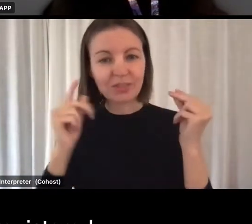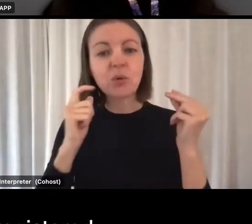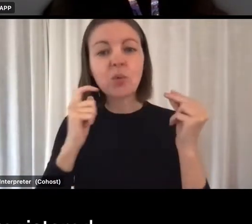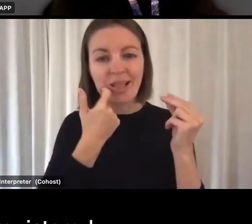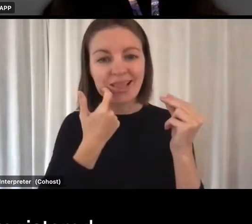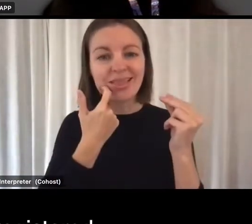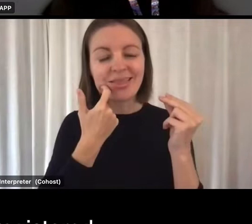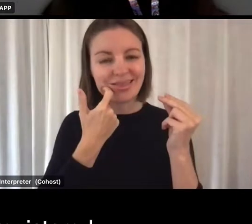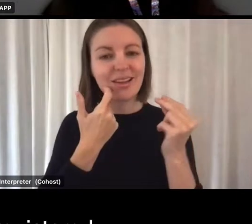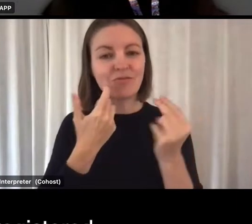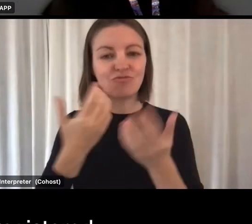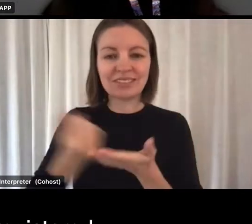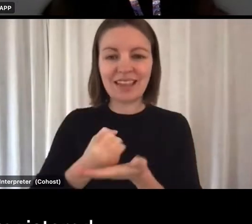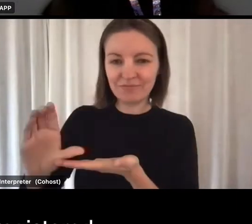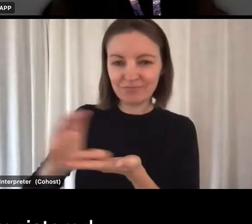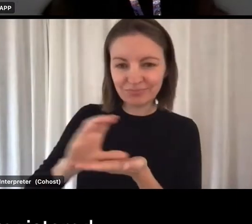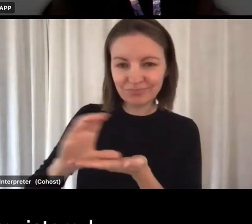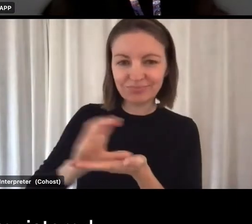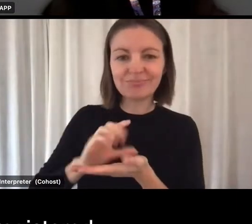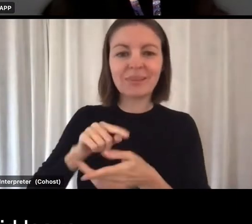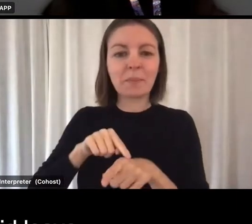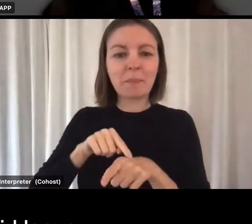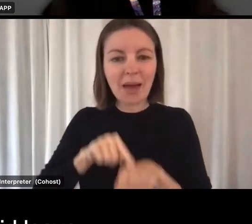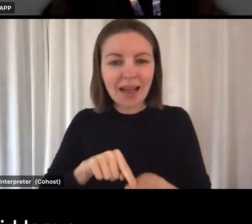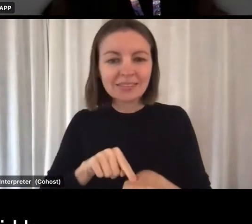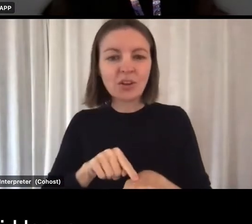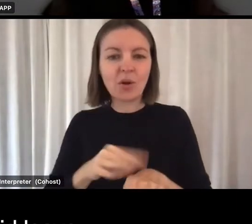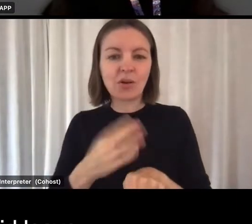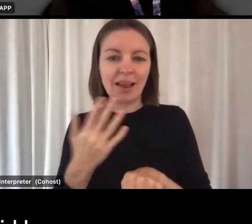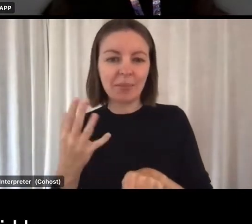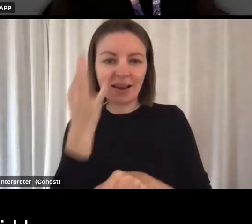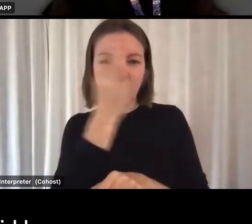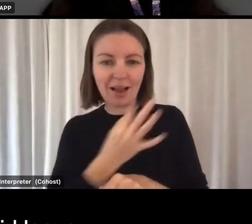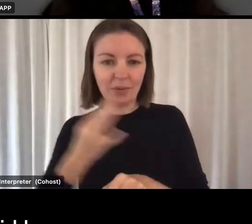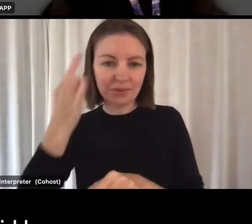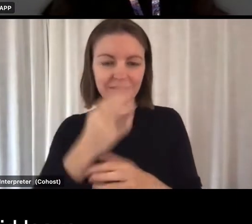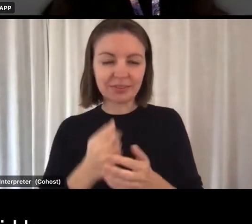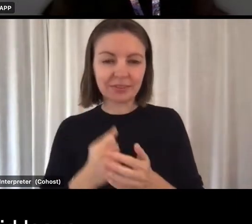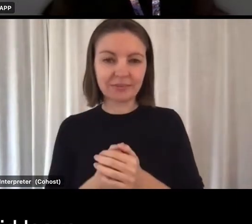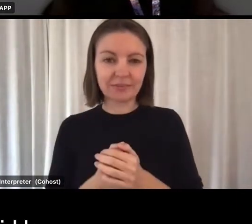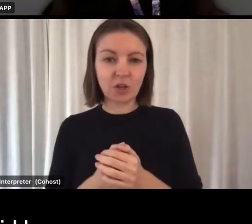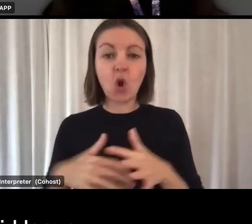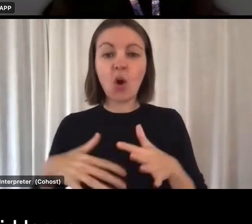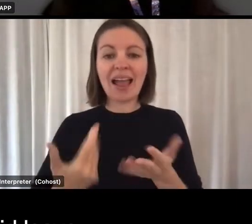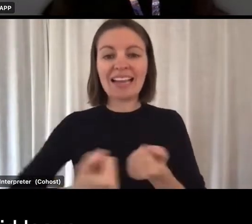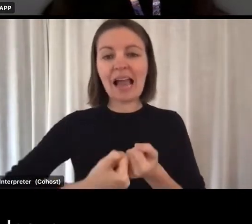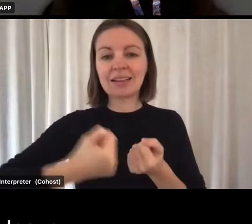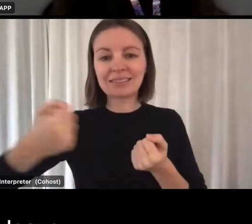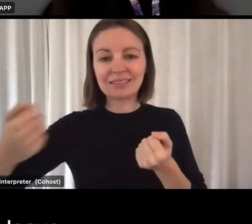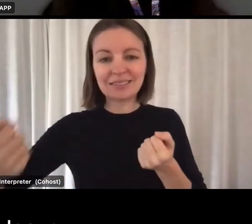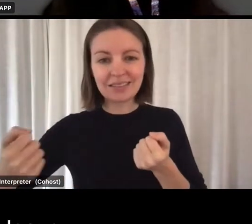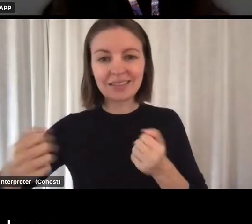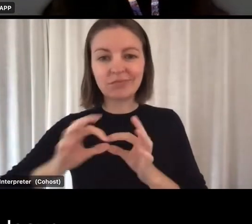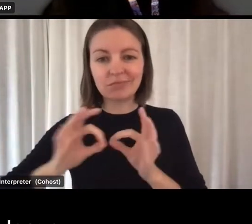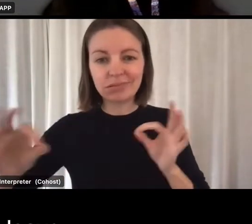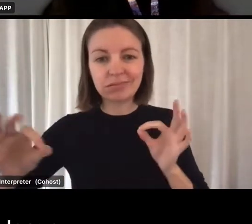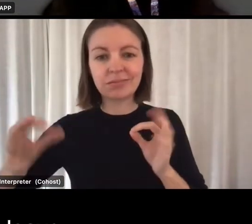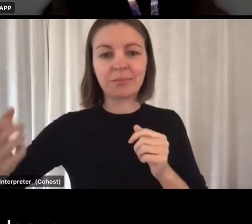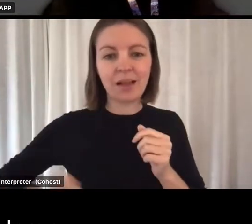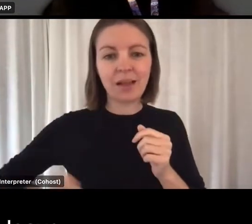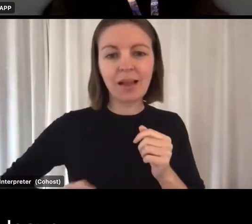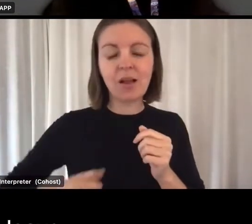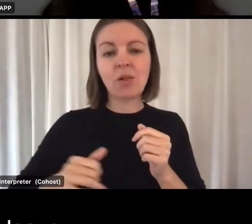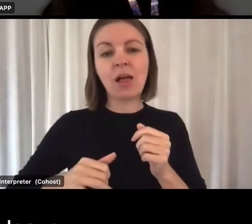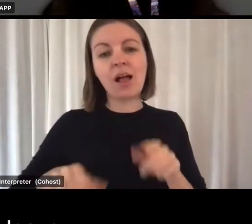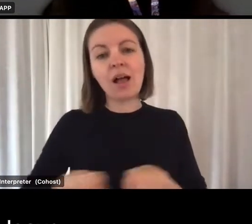based on the hours they work, and registered nurses on extended periods of paid or unpaid leave, for example, parental leave